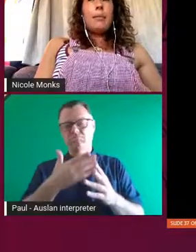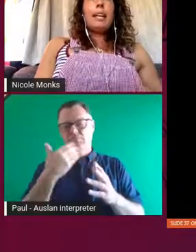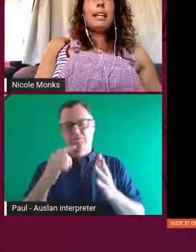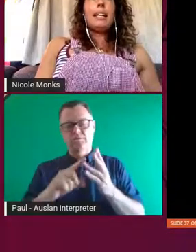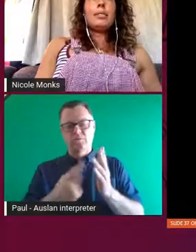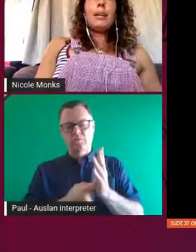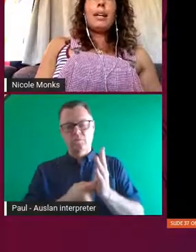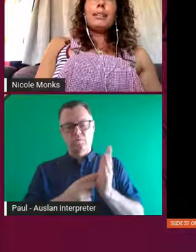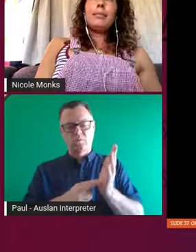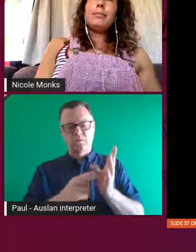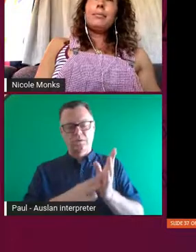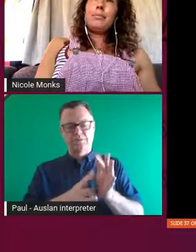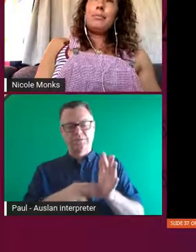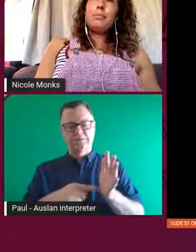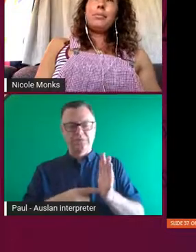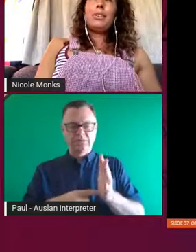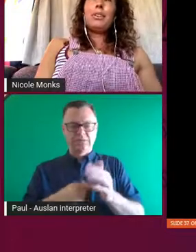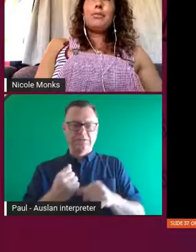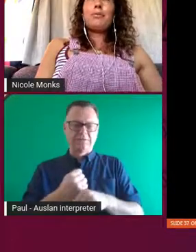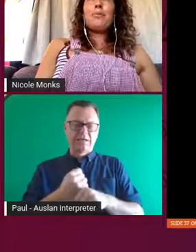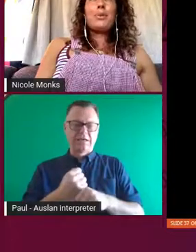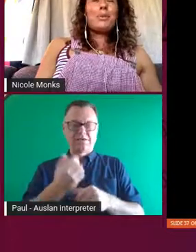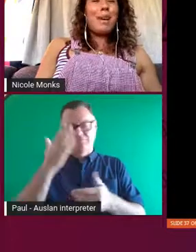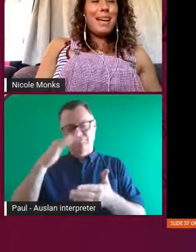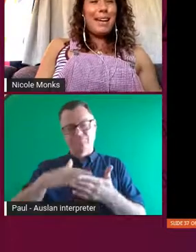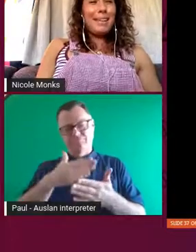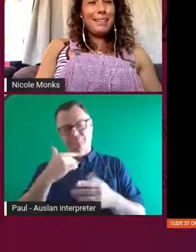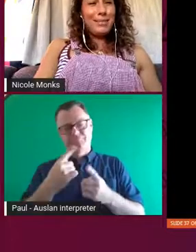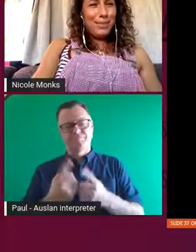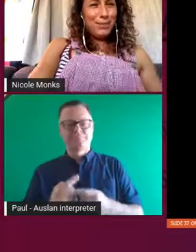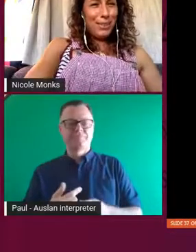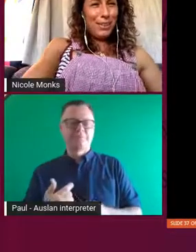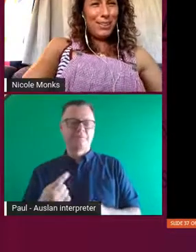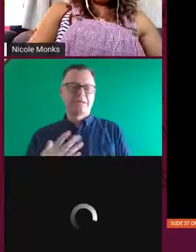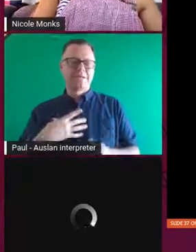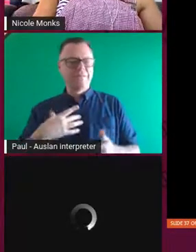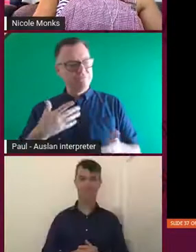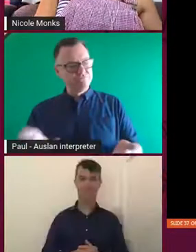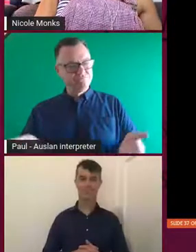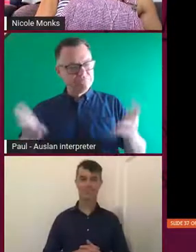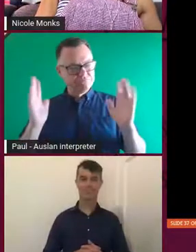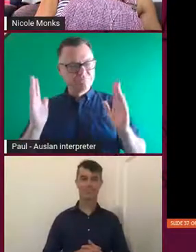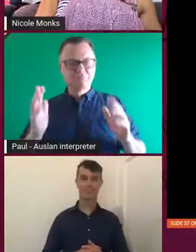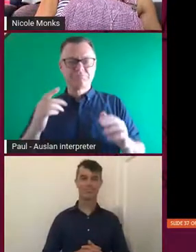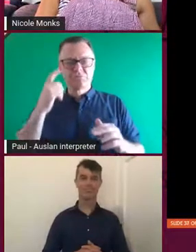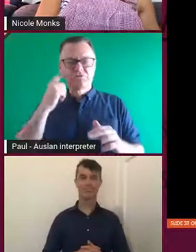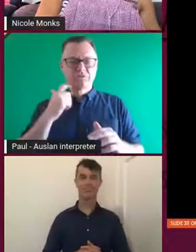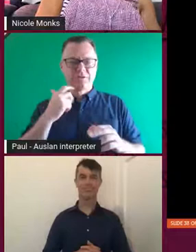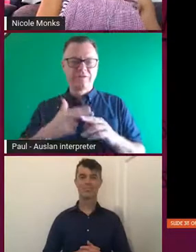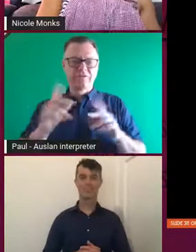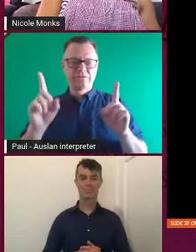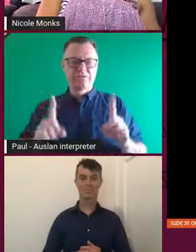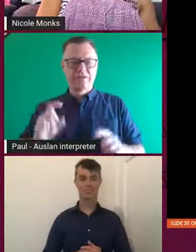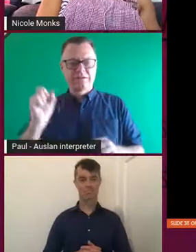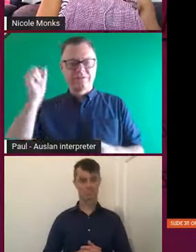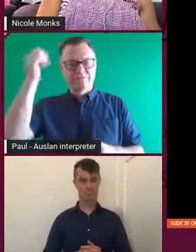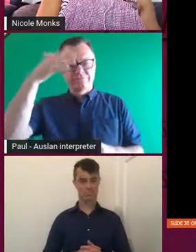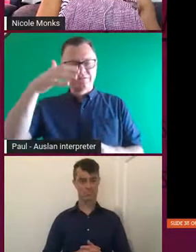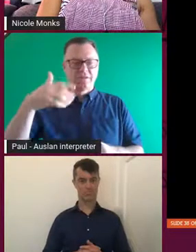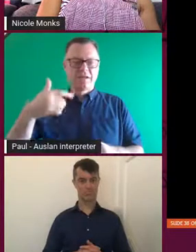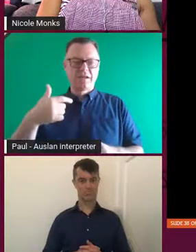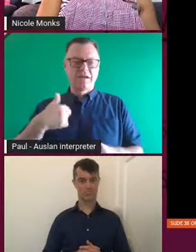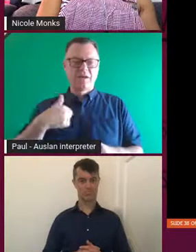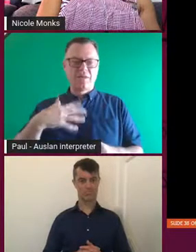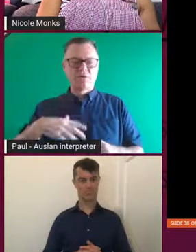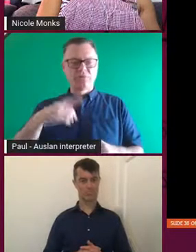So, yeah, so I sort of threw my hat in the ring for the design fringe and thought I'd give that